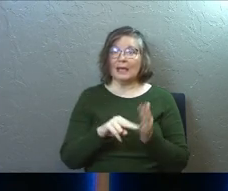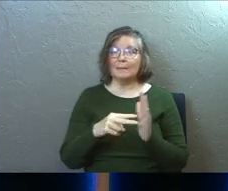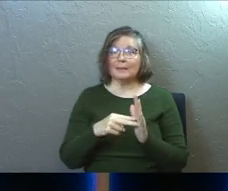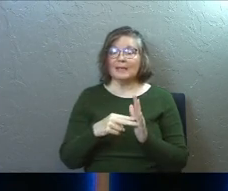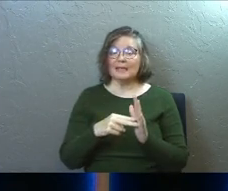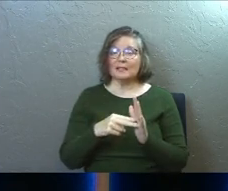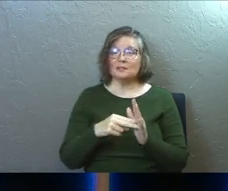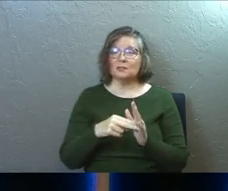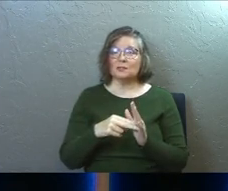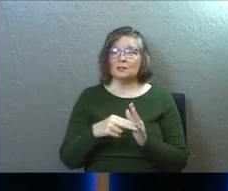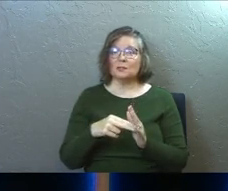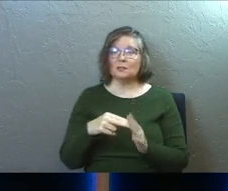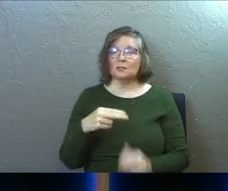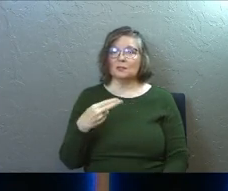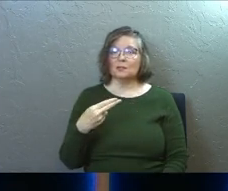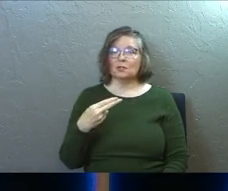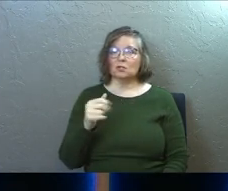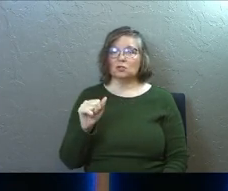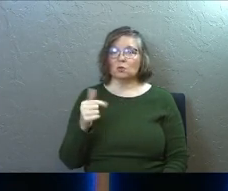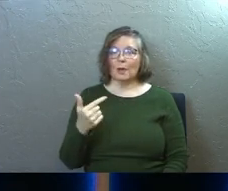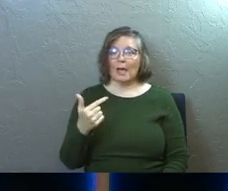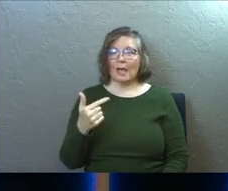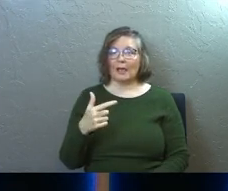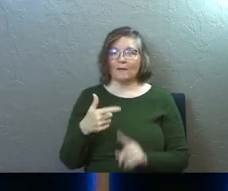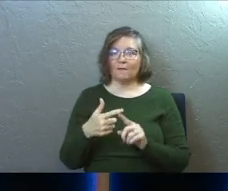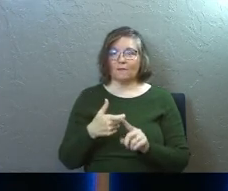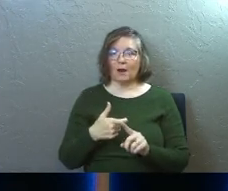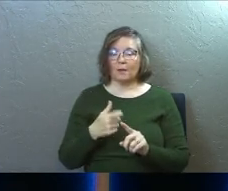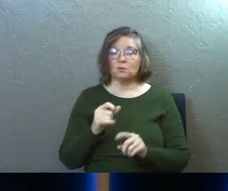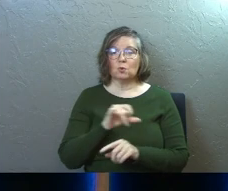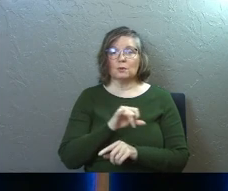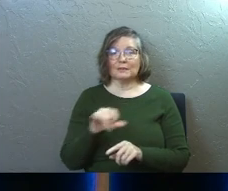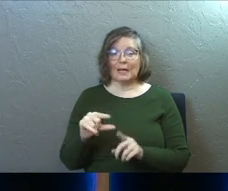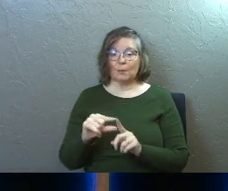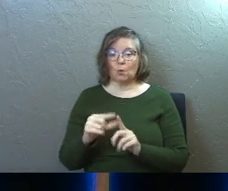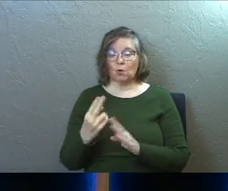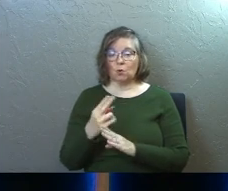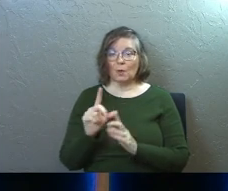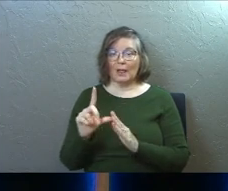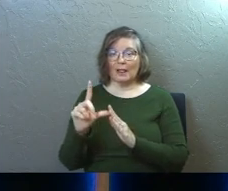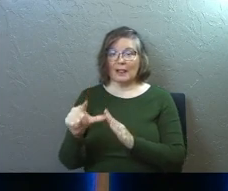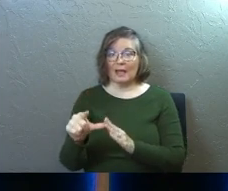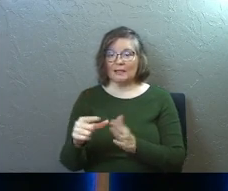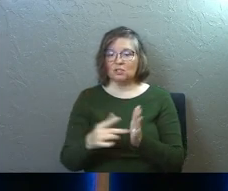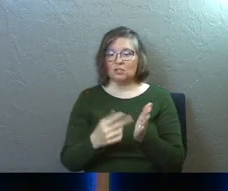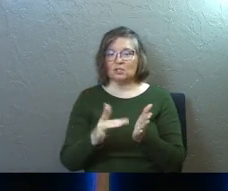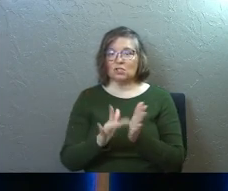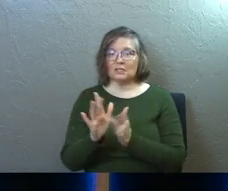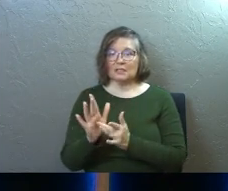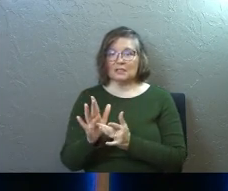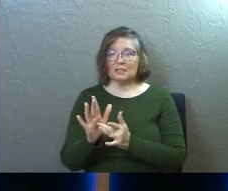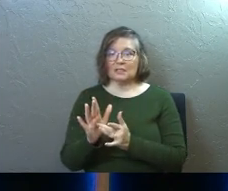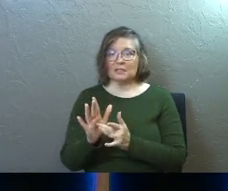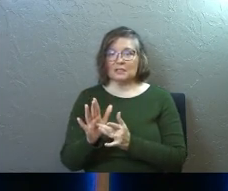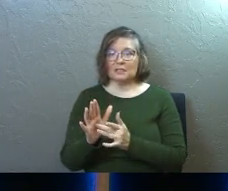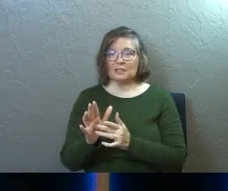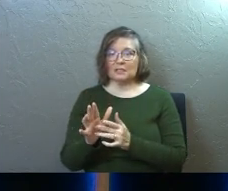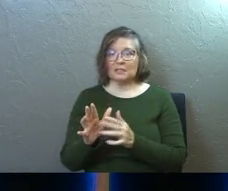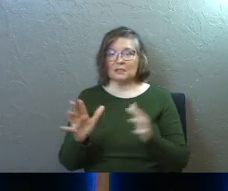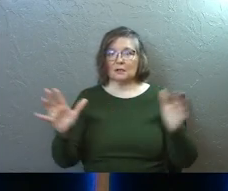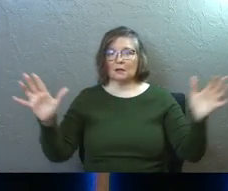hang, to hang from. So the same word used later in the New Testament says Jesus hung from the cross.